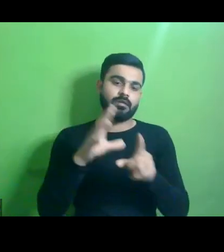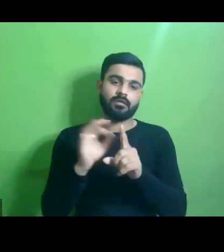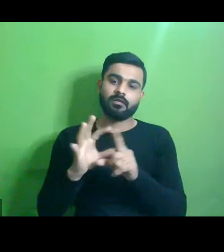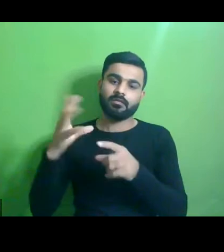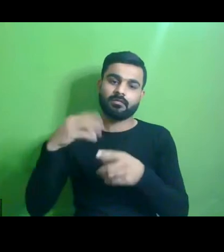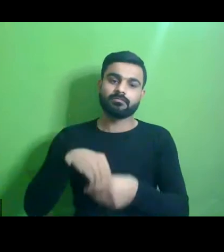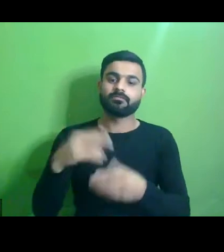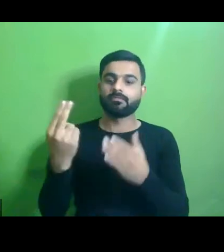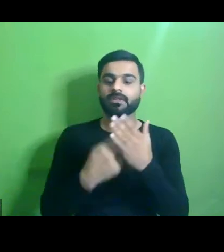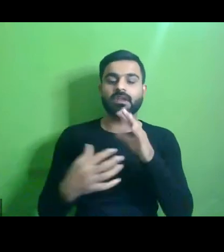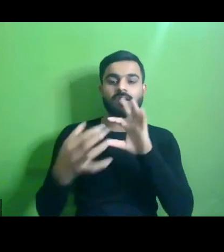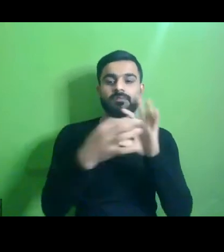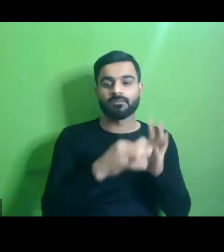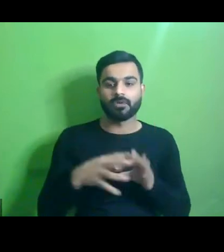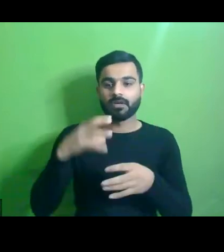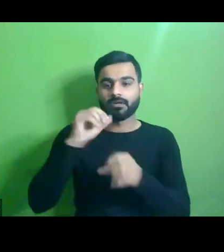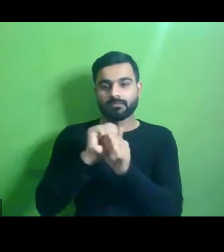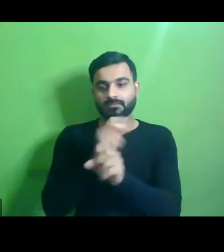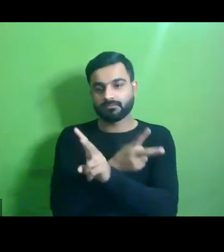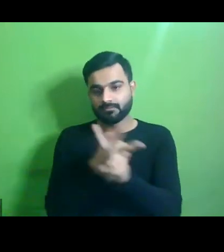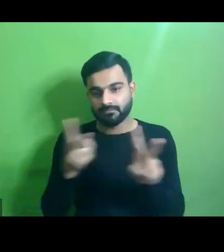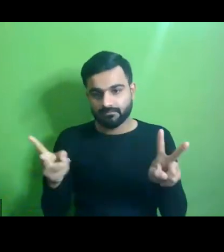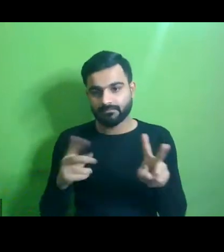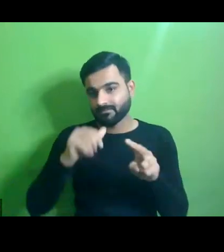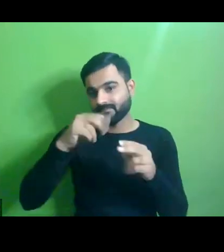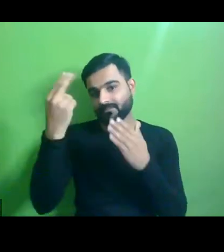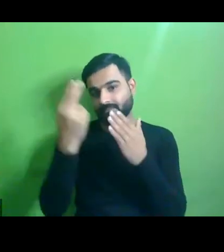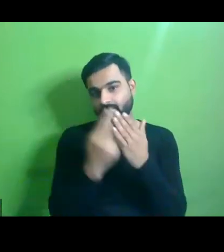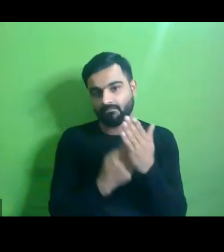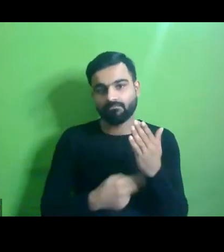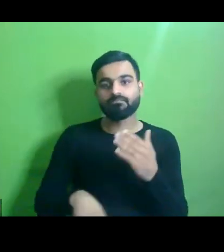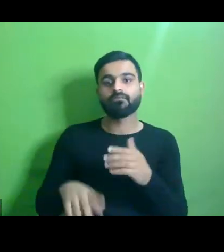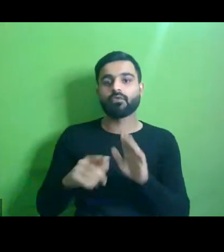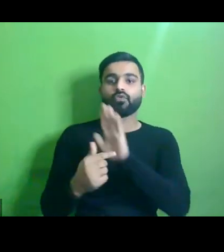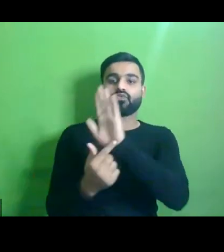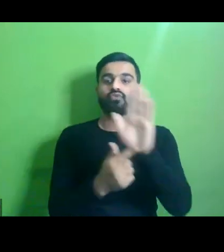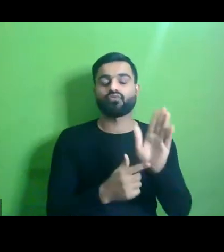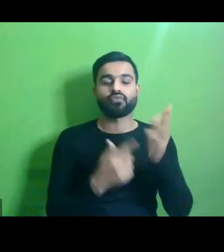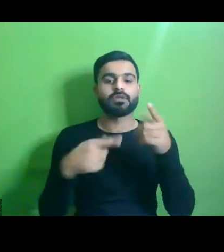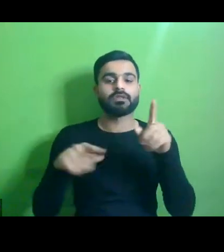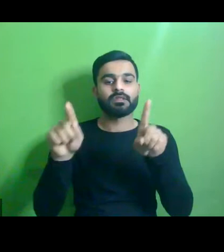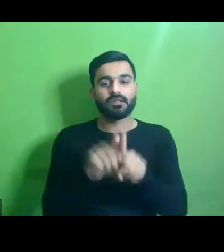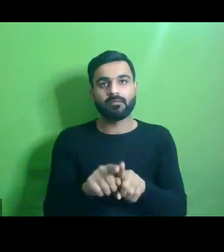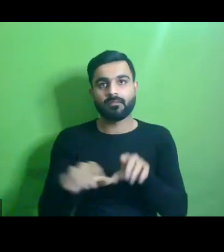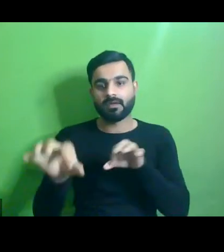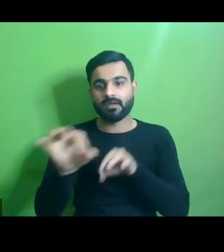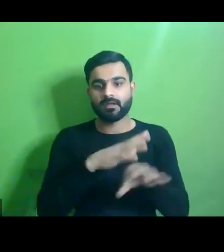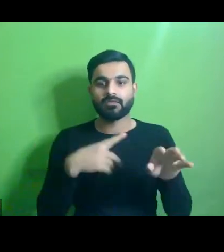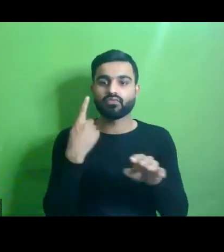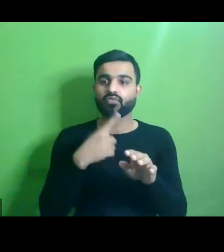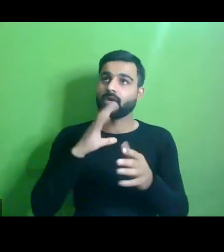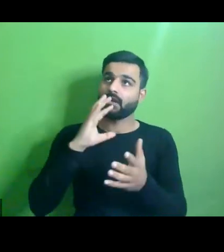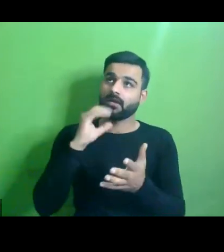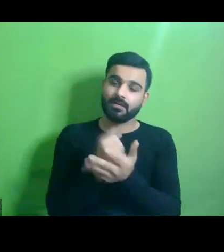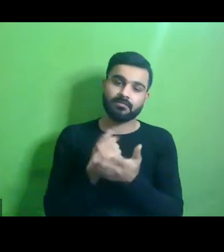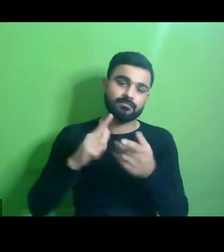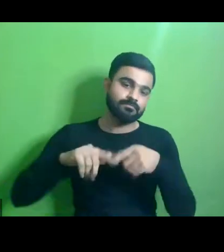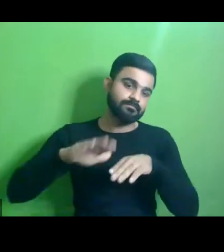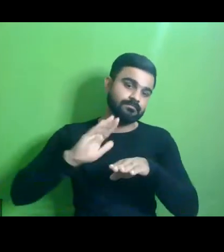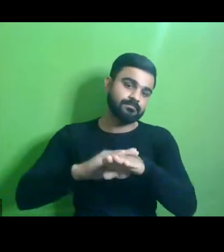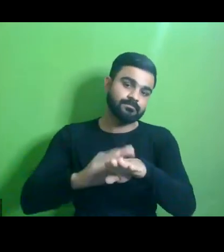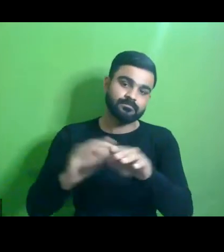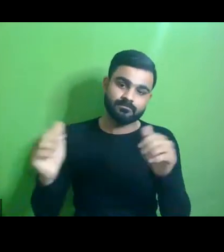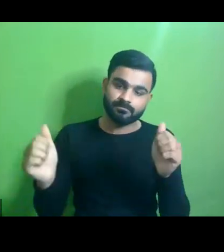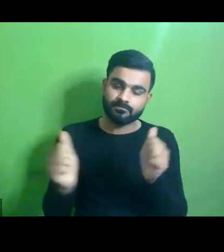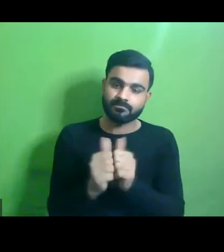it will ask cities to work towards adopting street design guidelines that ensure the same and cities who are commencing these journeys towards becoming